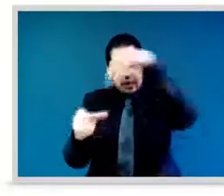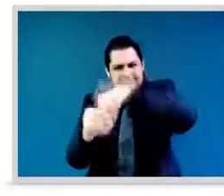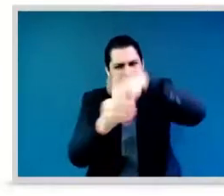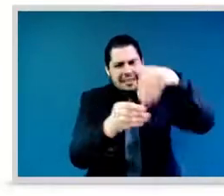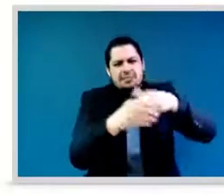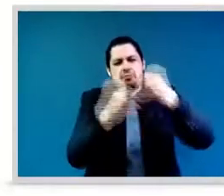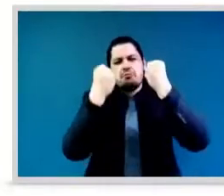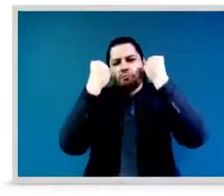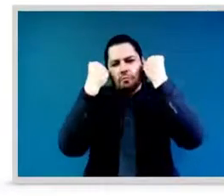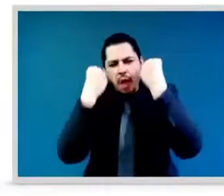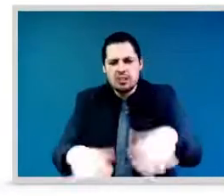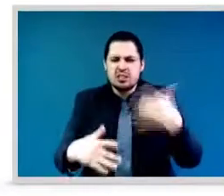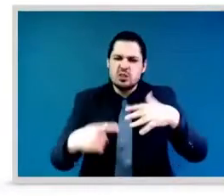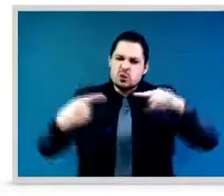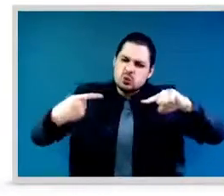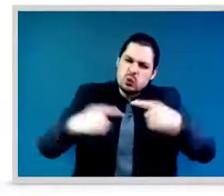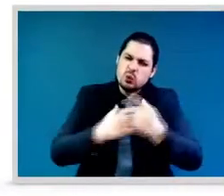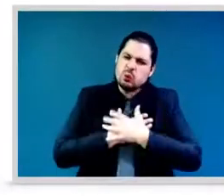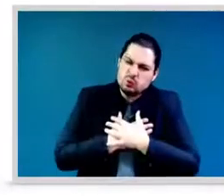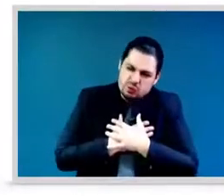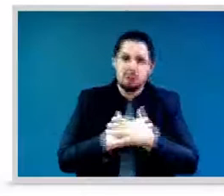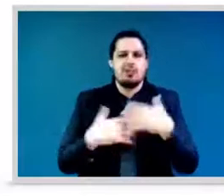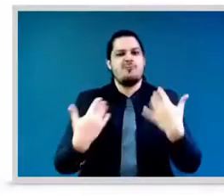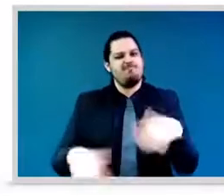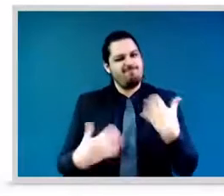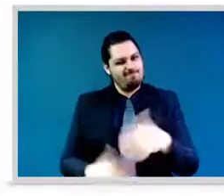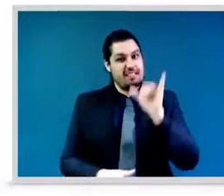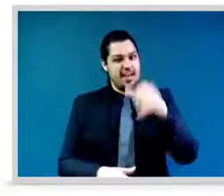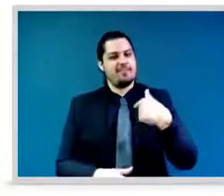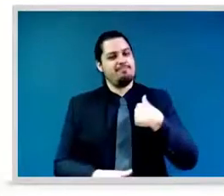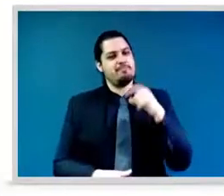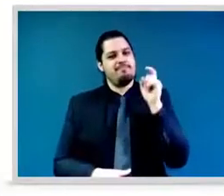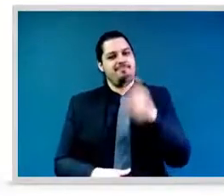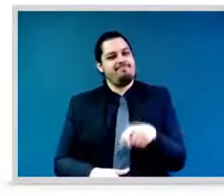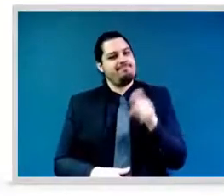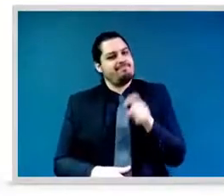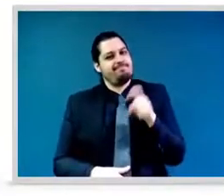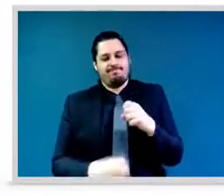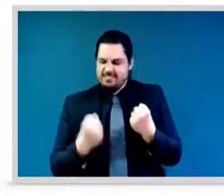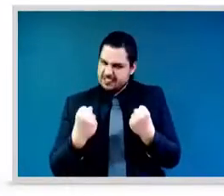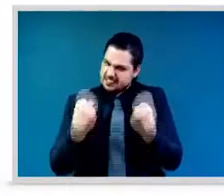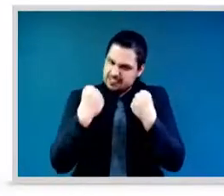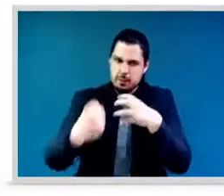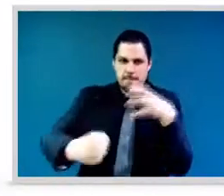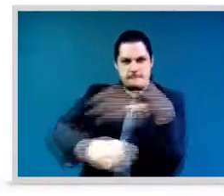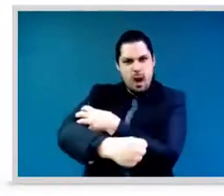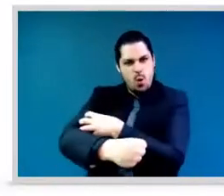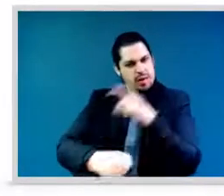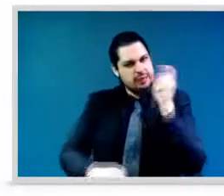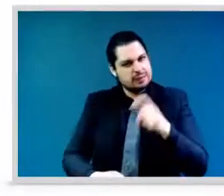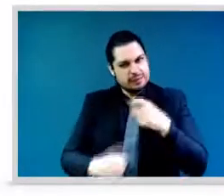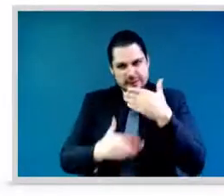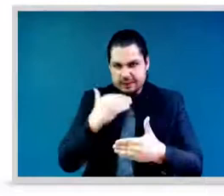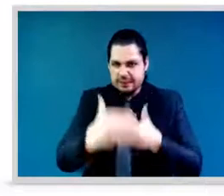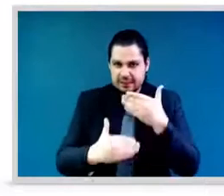fighting for sexual violence to be a priority among world leaders in the form of a United Nations General